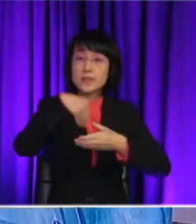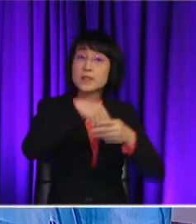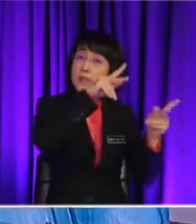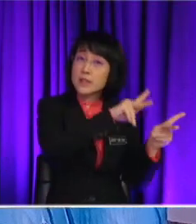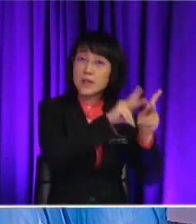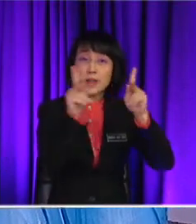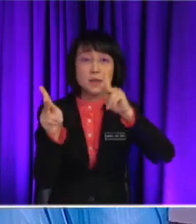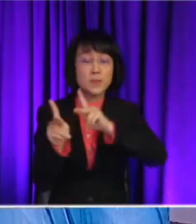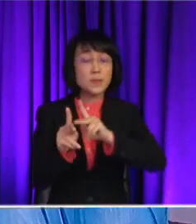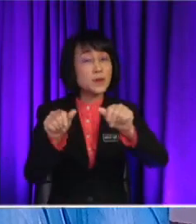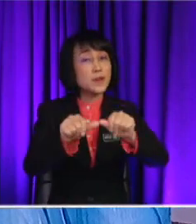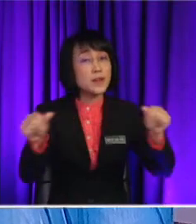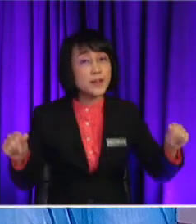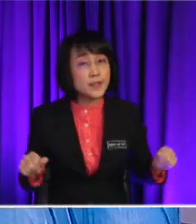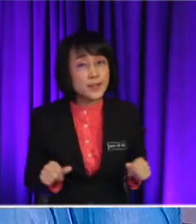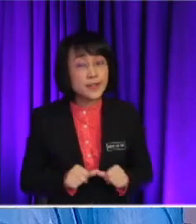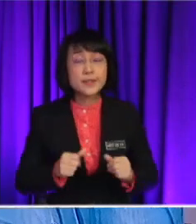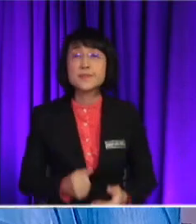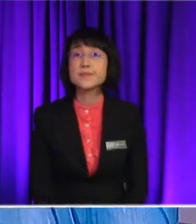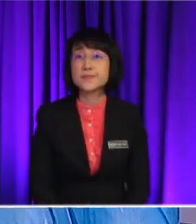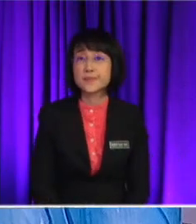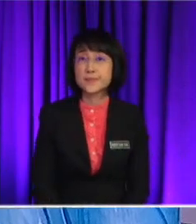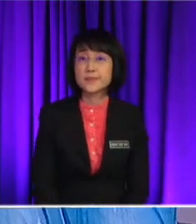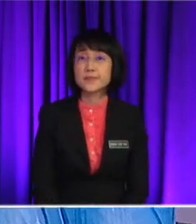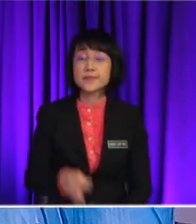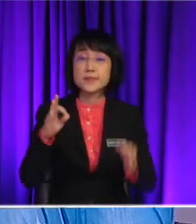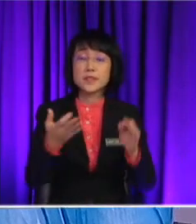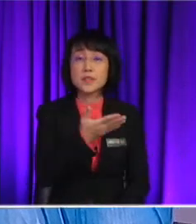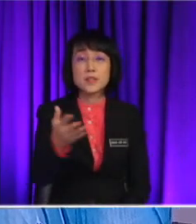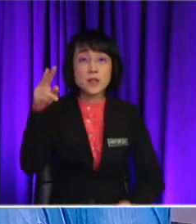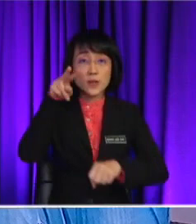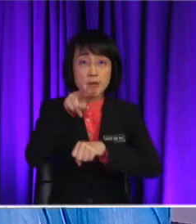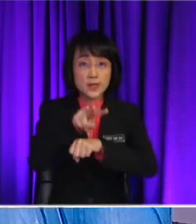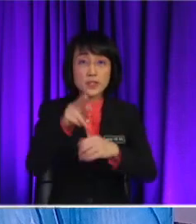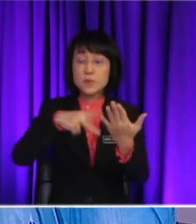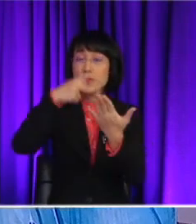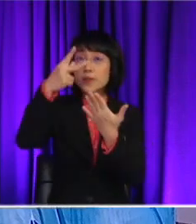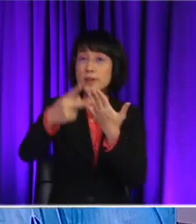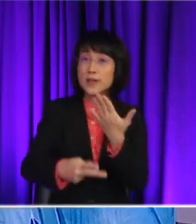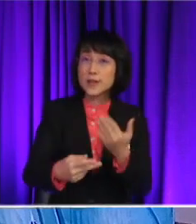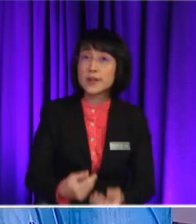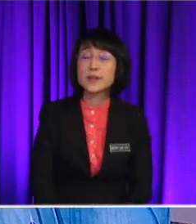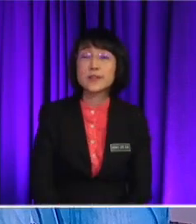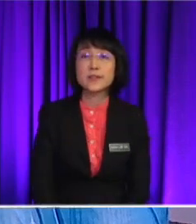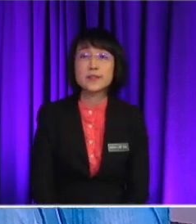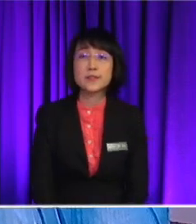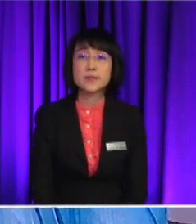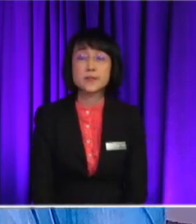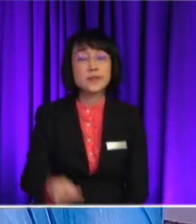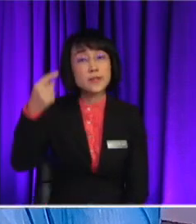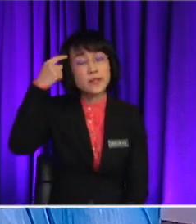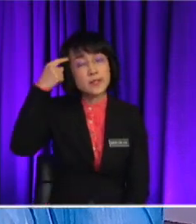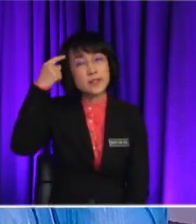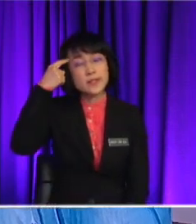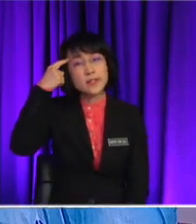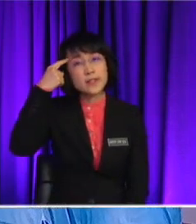those who are sitting in front of the televisions If you are watching our program today So, maybe you can think about this in